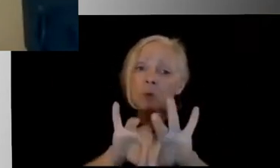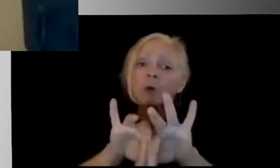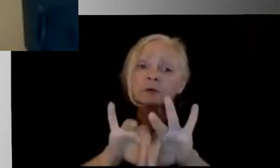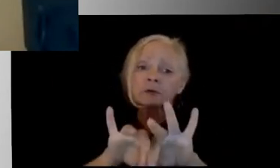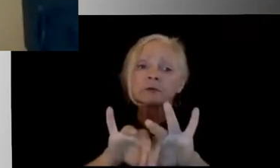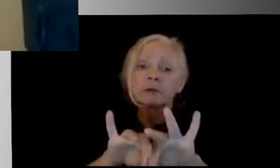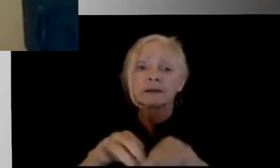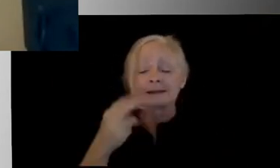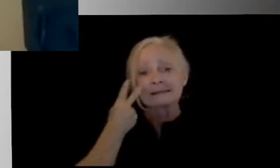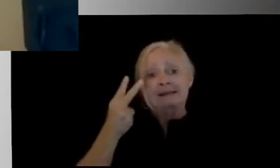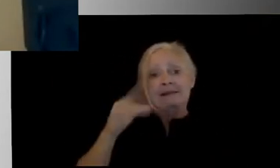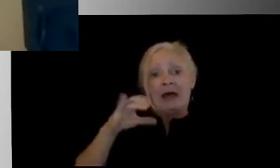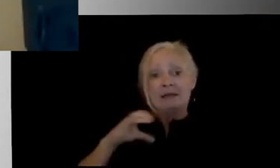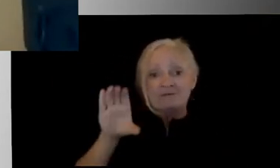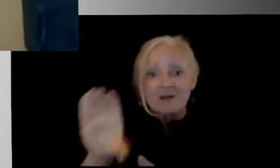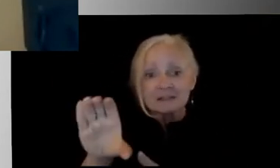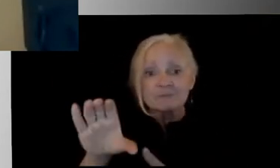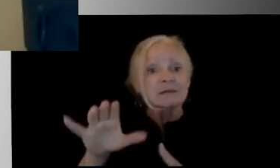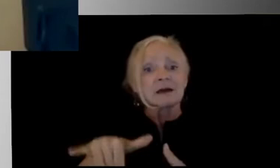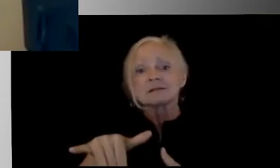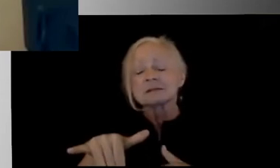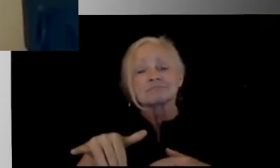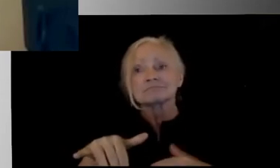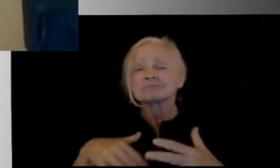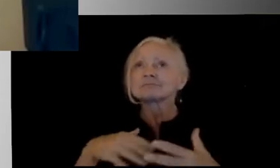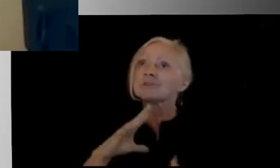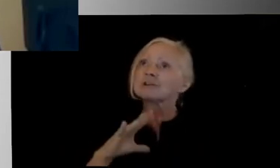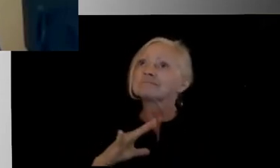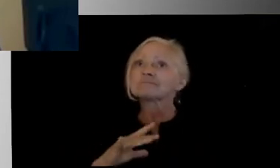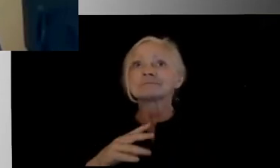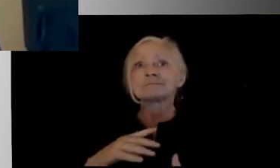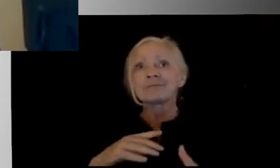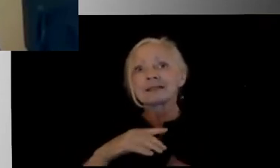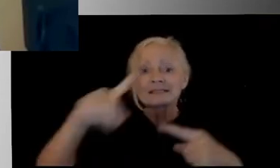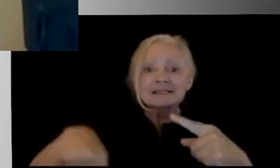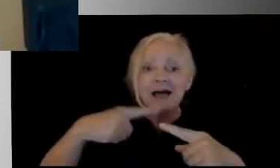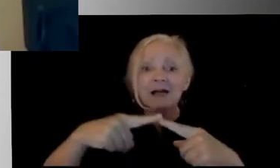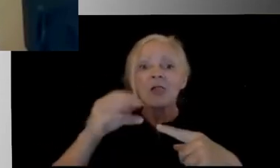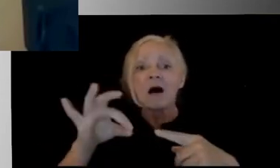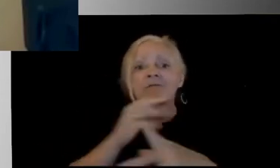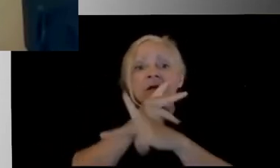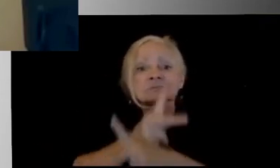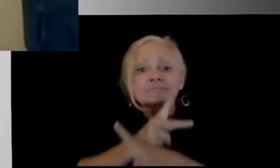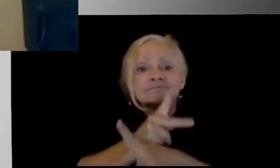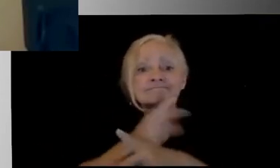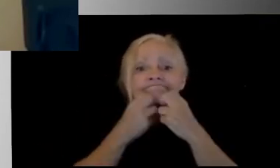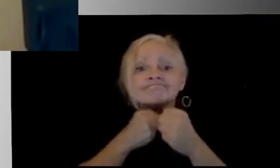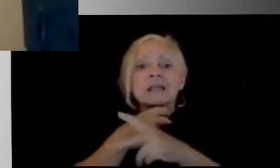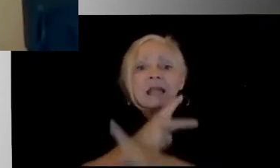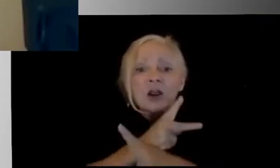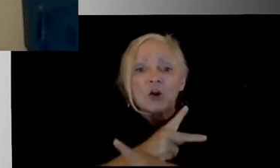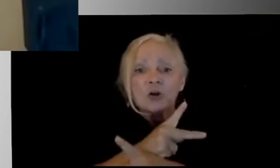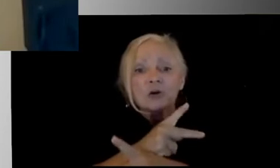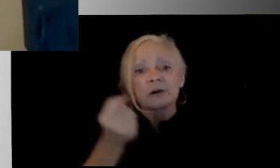is happening, you know, it is an amazing kind of cycle of care that we provide and understanding that that approach is